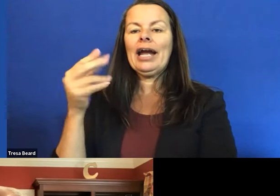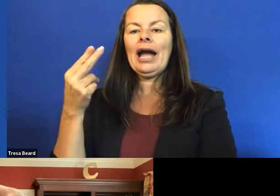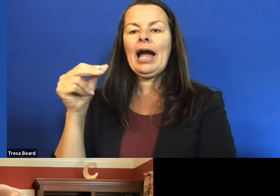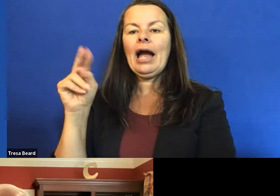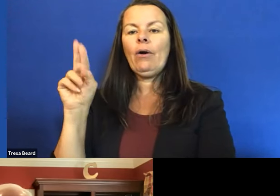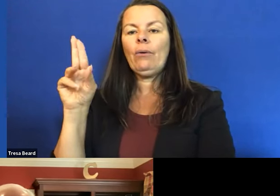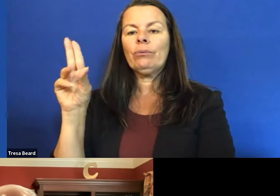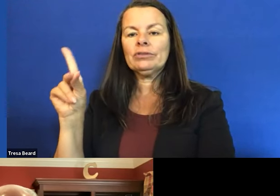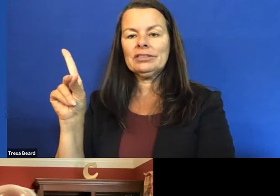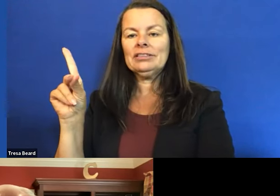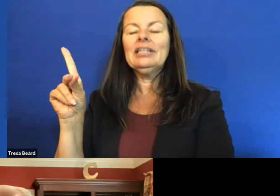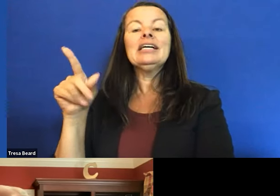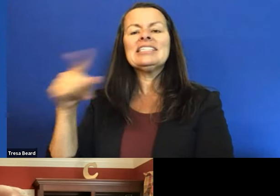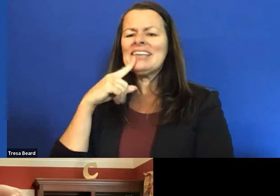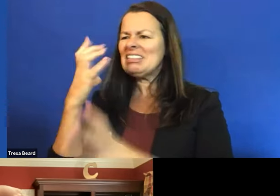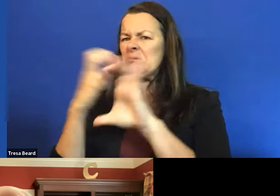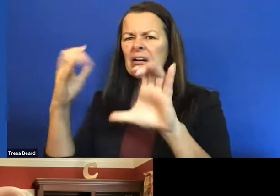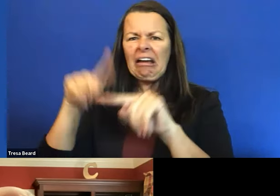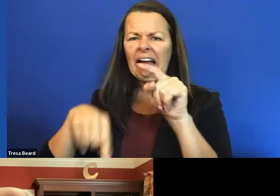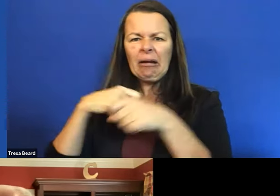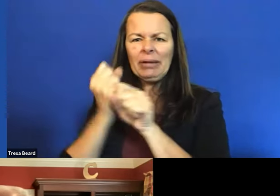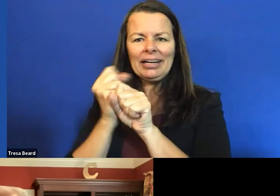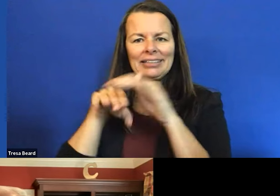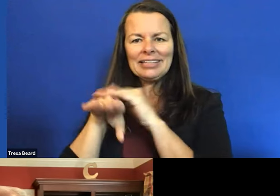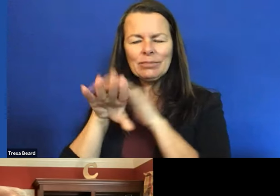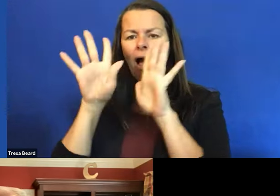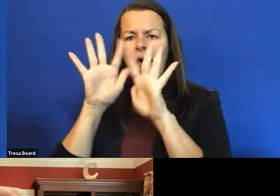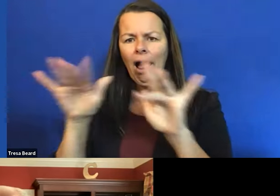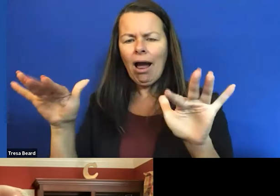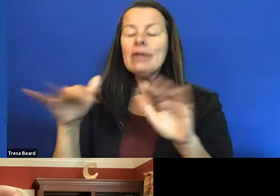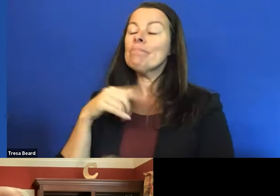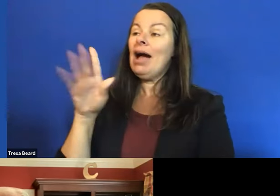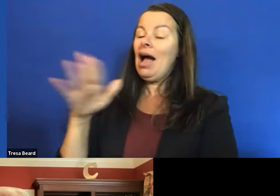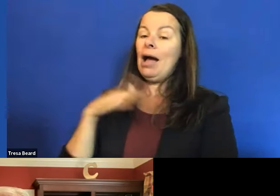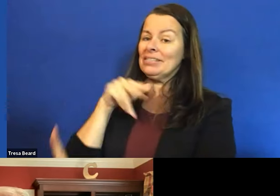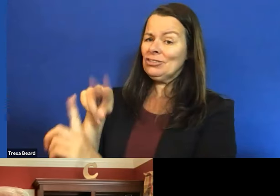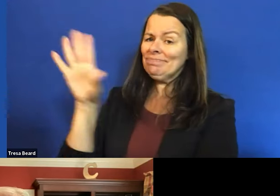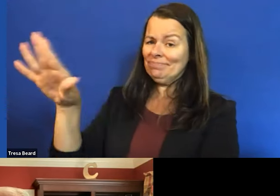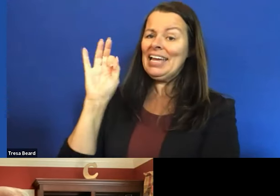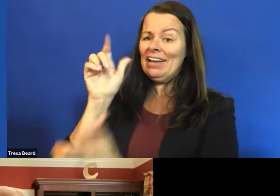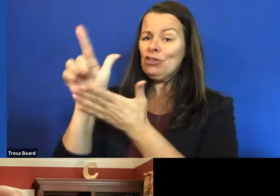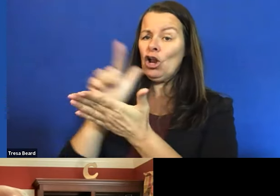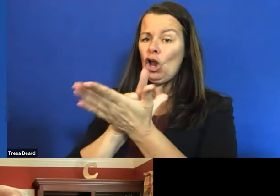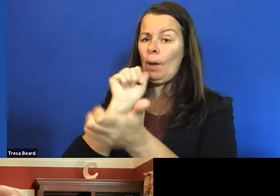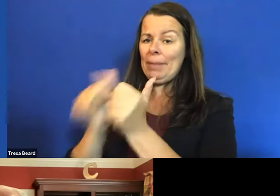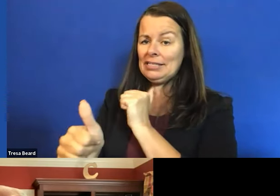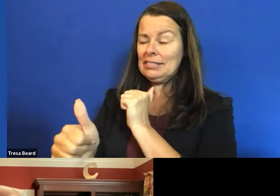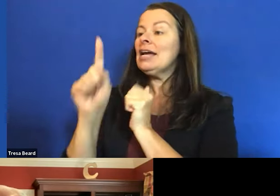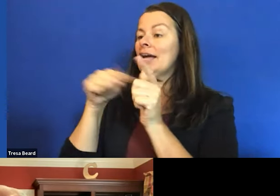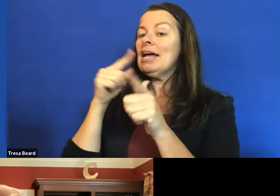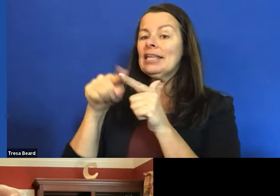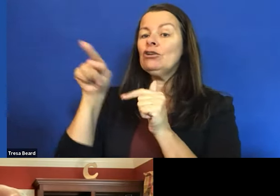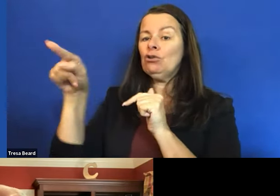they couldn't make them accessible and so forth and so on. My position was, look, if the law passes, then you're going to have